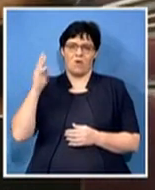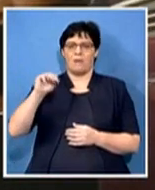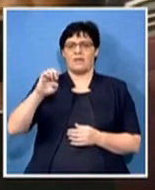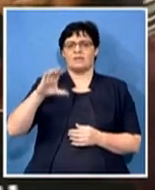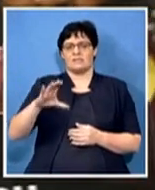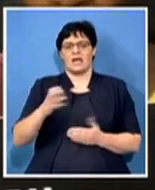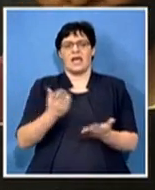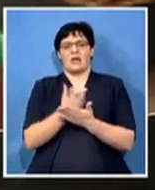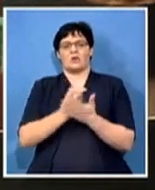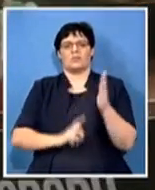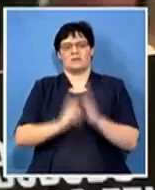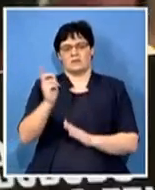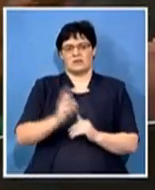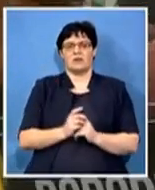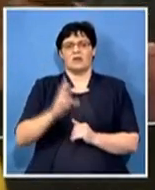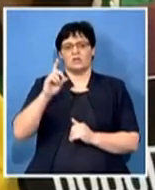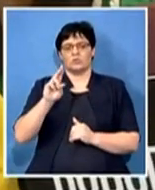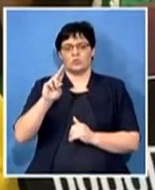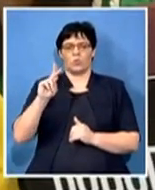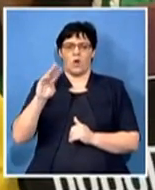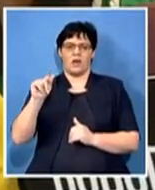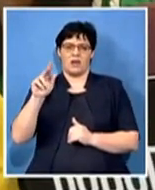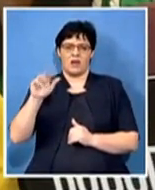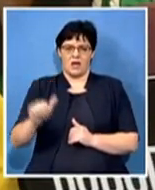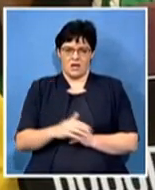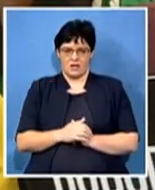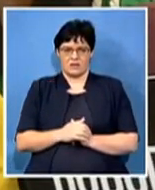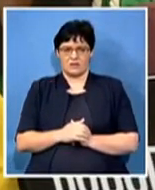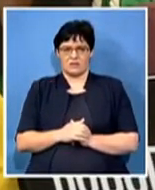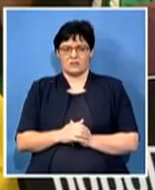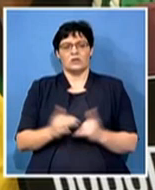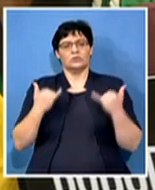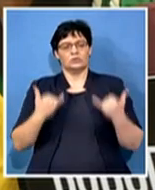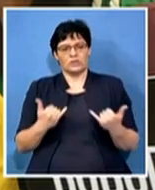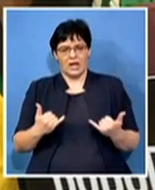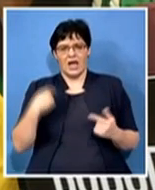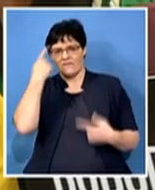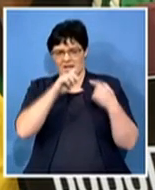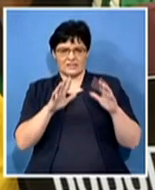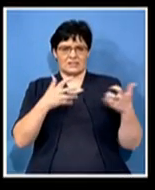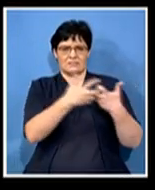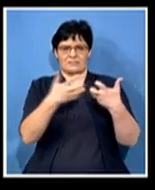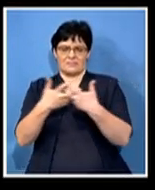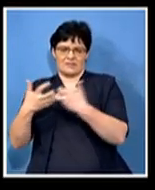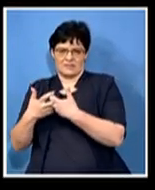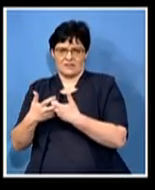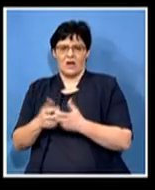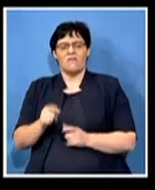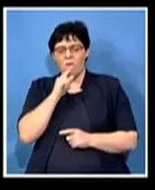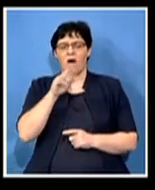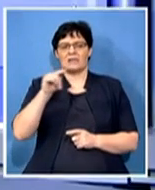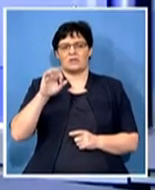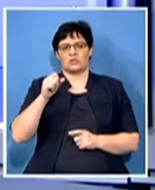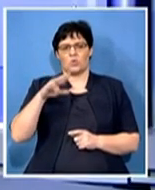Now he said that he's actually today they're putting faces to this whole asbestos saga and they've brought some of the grannies here